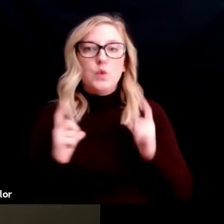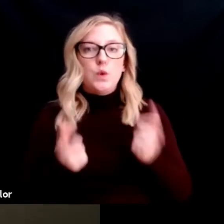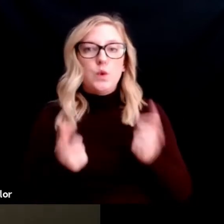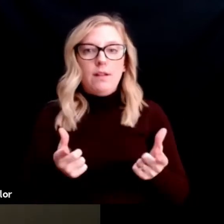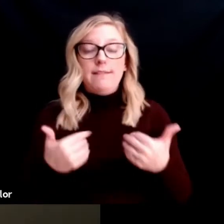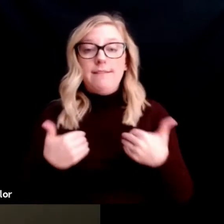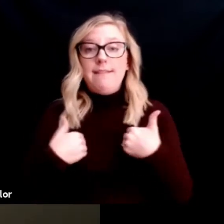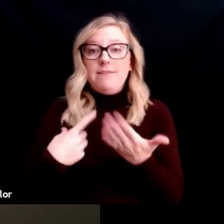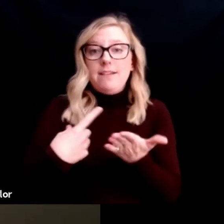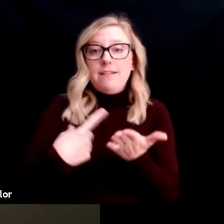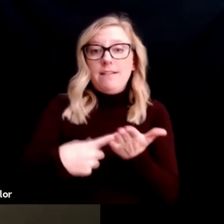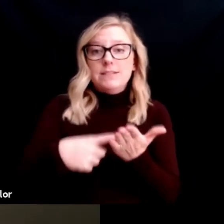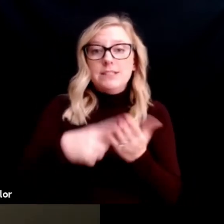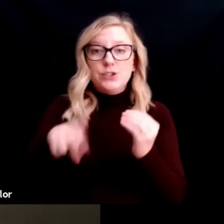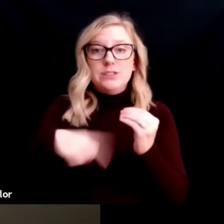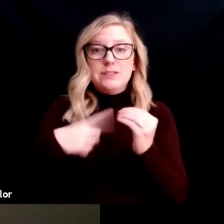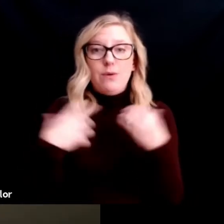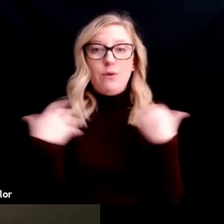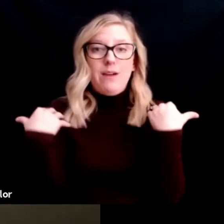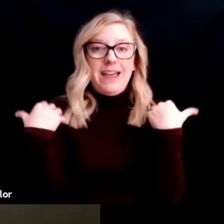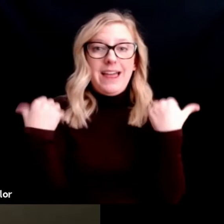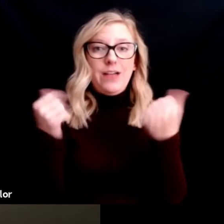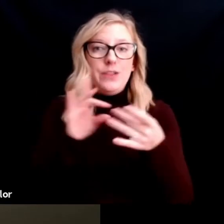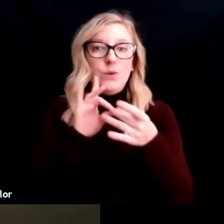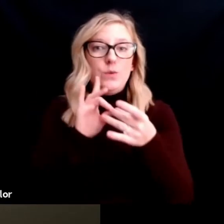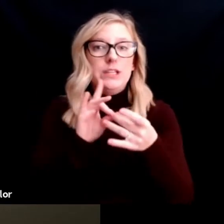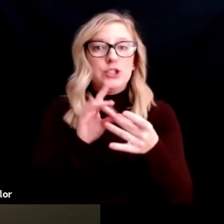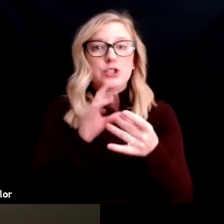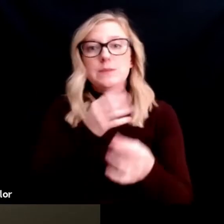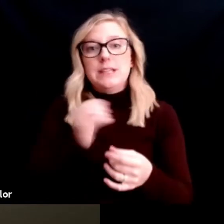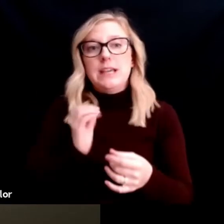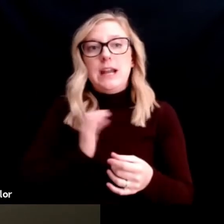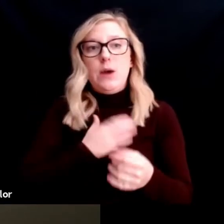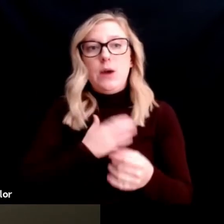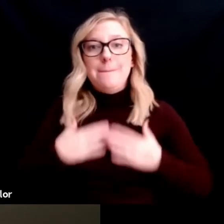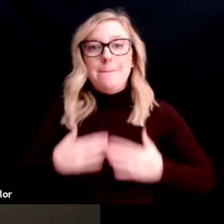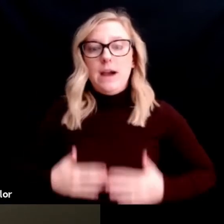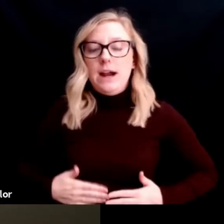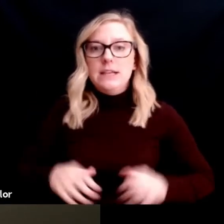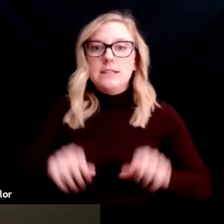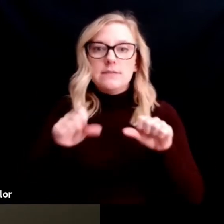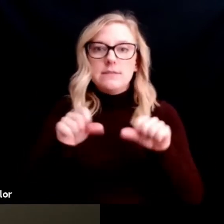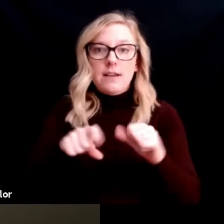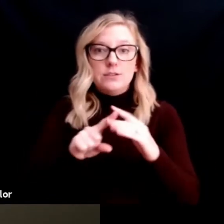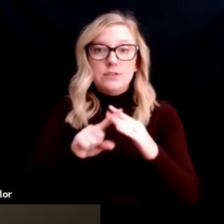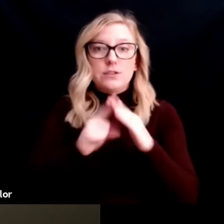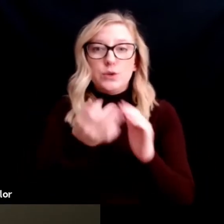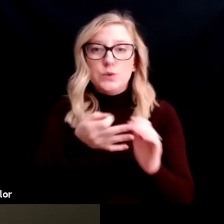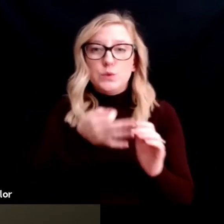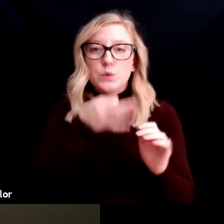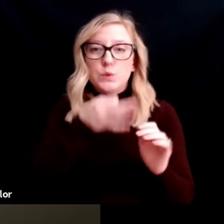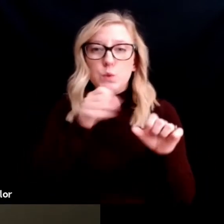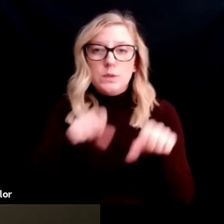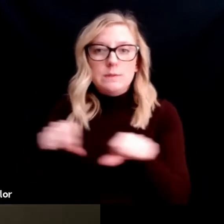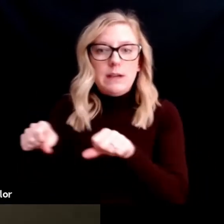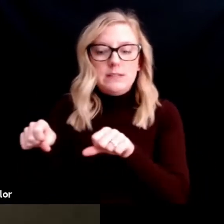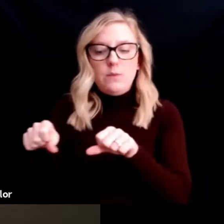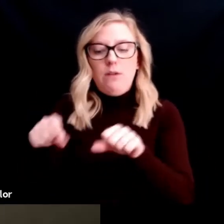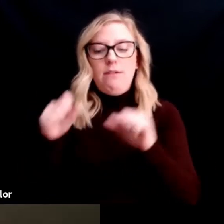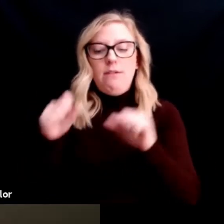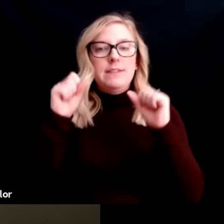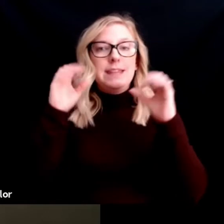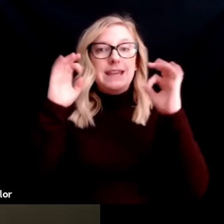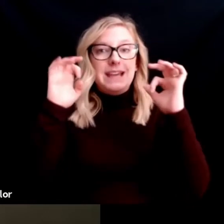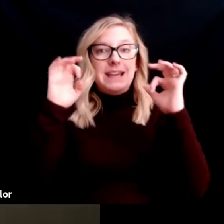about healthy relationships and our bodies can start as soon as possible. The education and discussion piece is